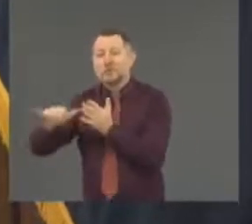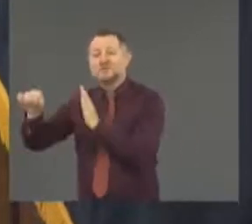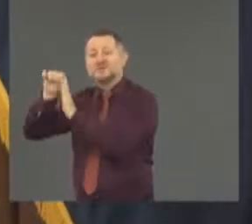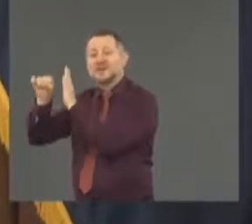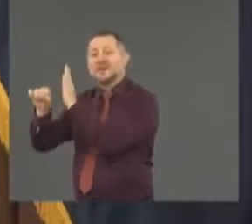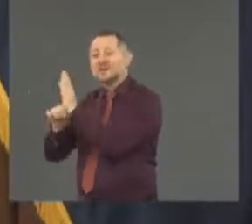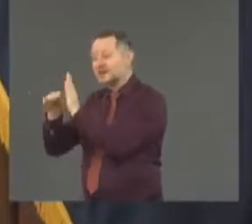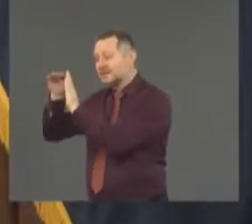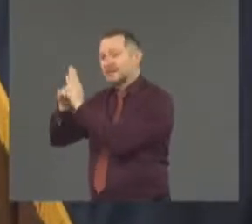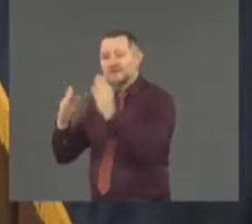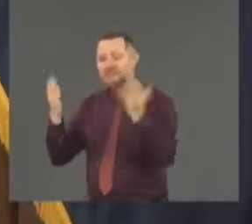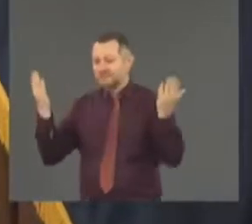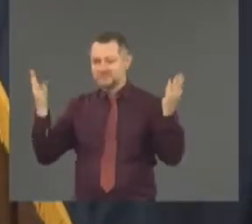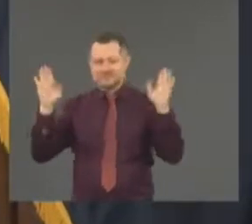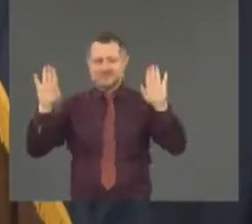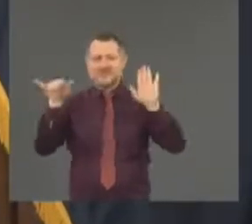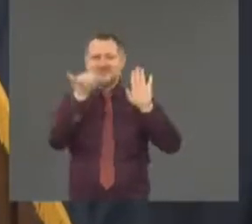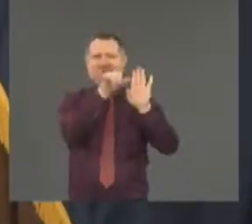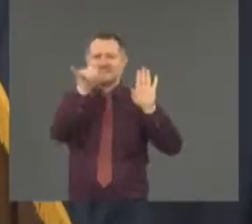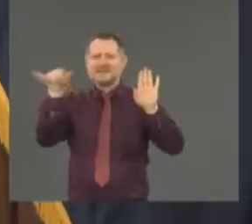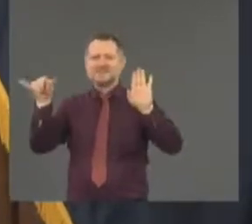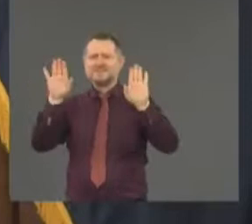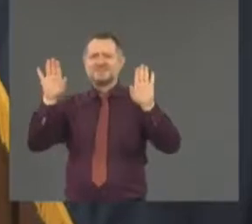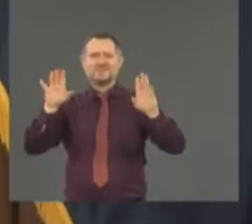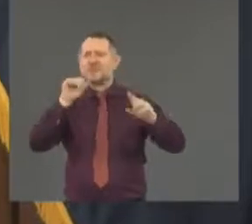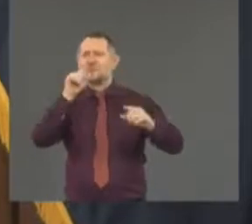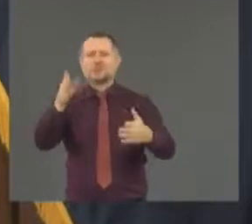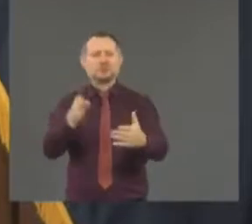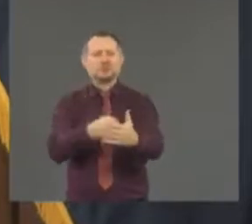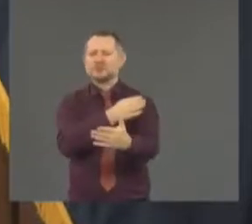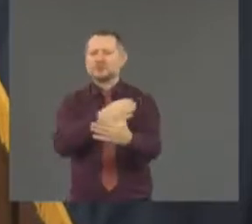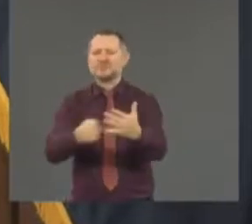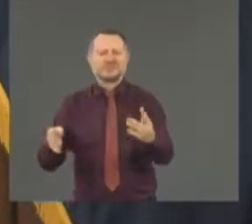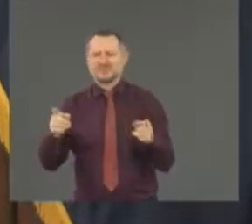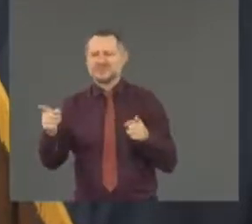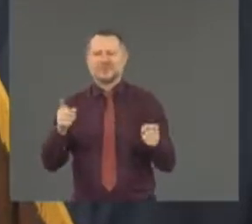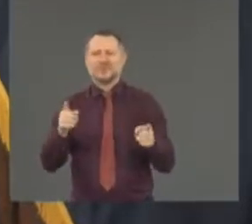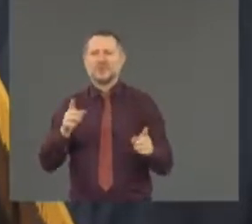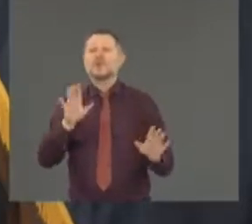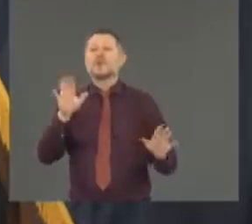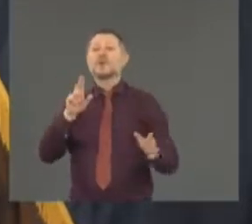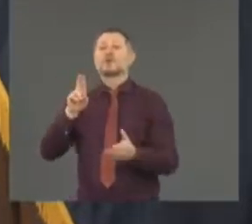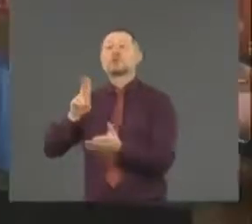Don't discriminate. But the nursing home has to be in a position to accept the person.